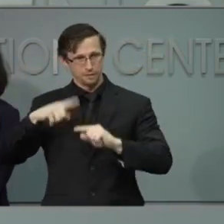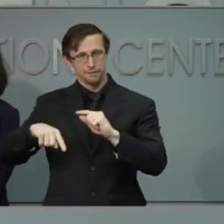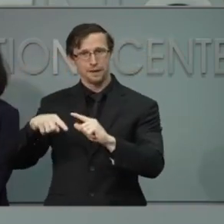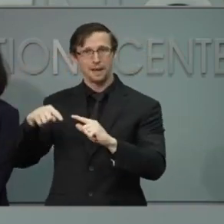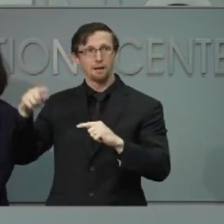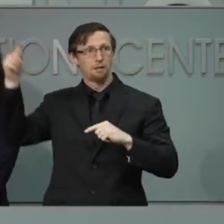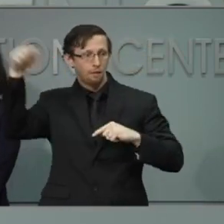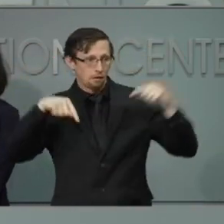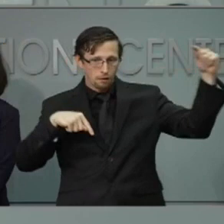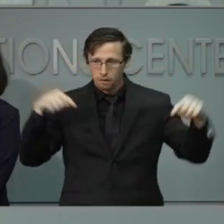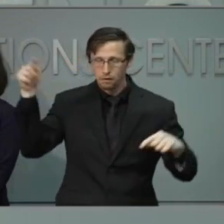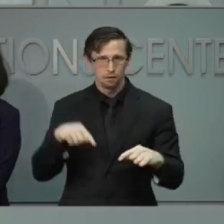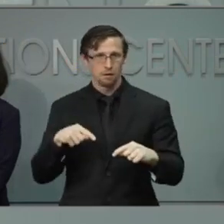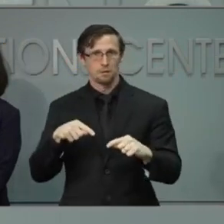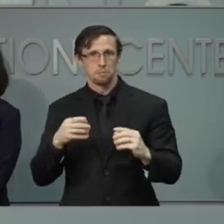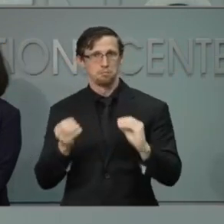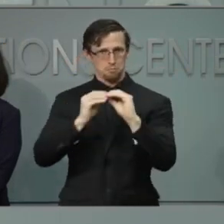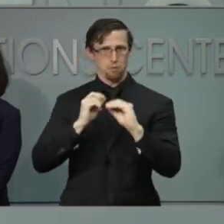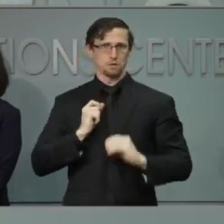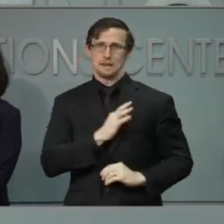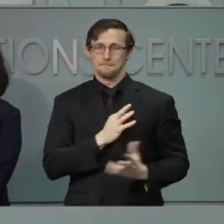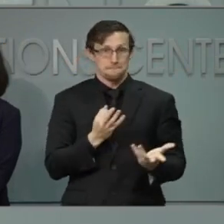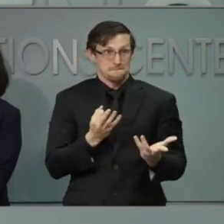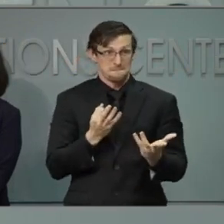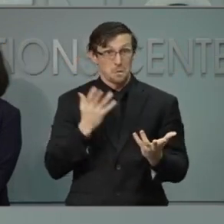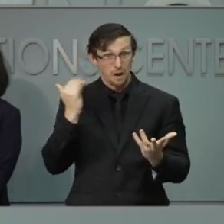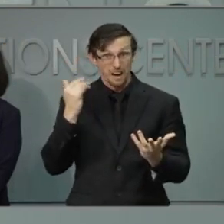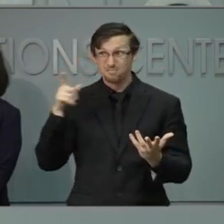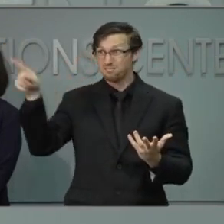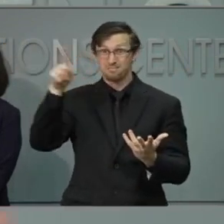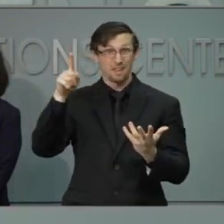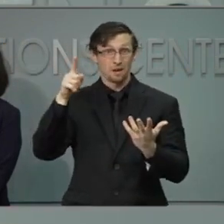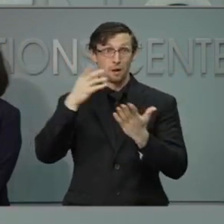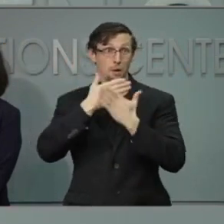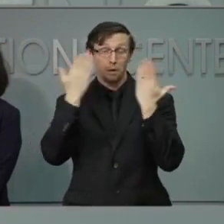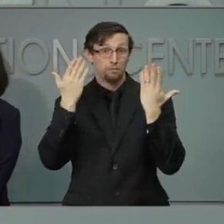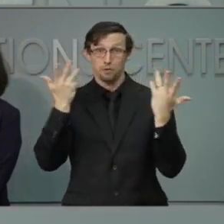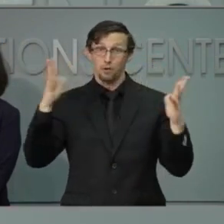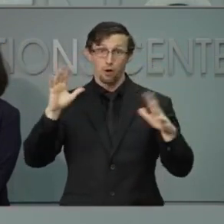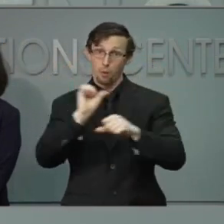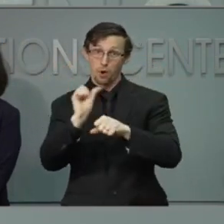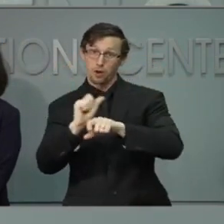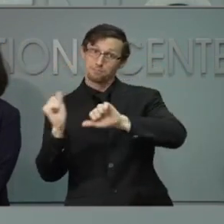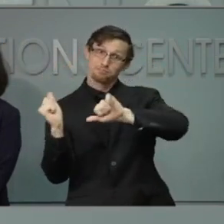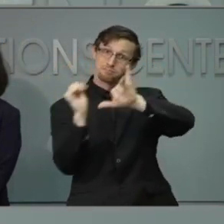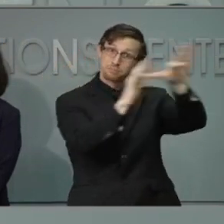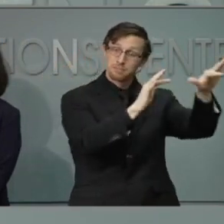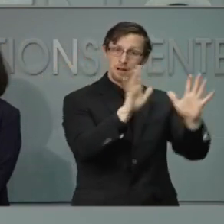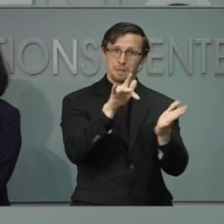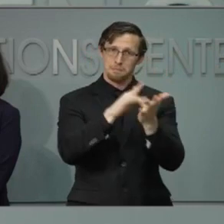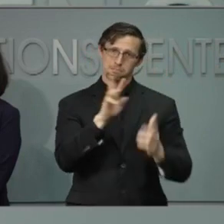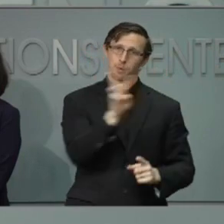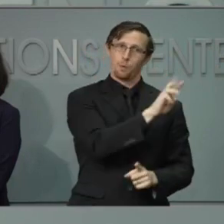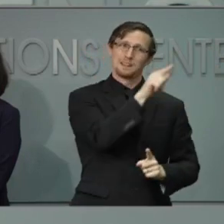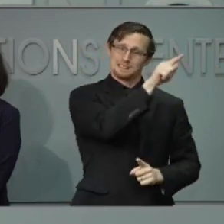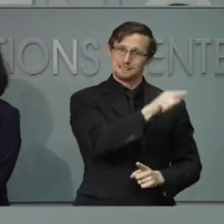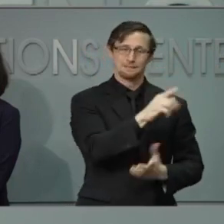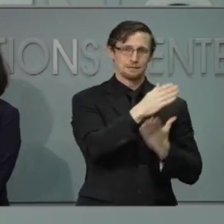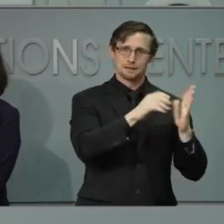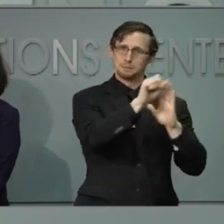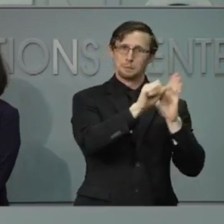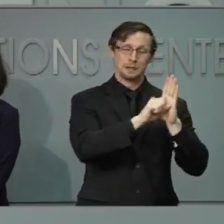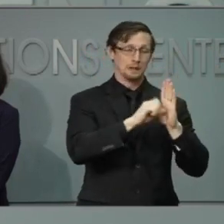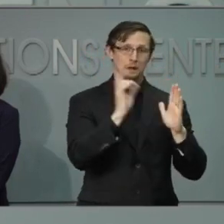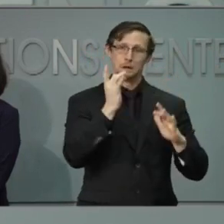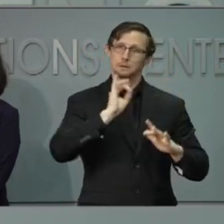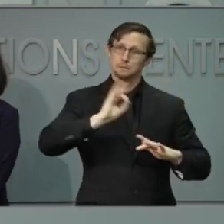to bring in some surges of folks. Because they're right now, frankly, they're all in the Midwest helping some very, very serious situations there